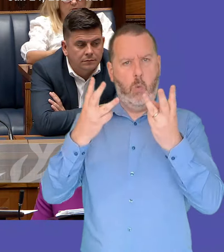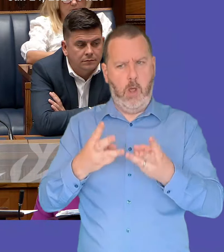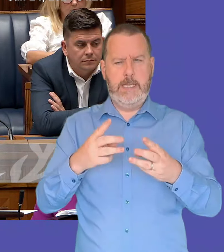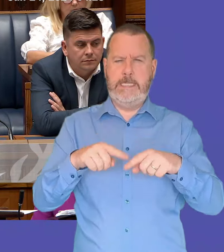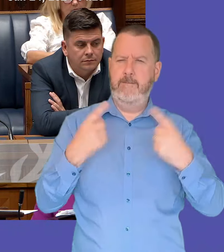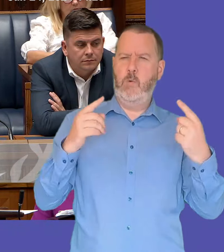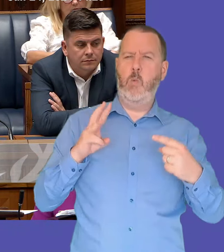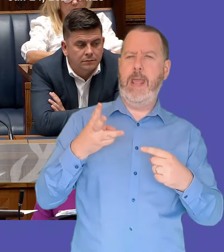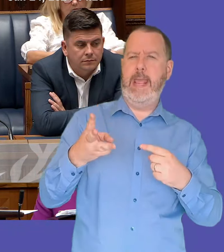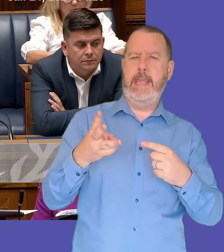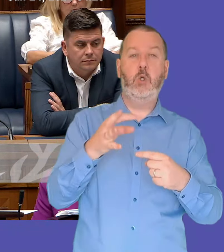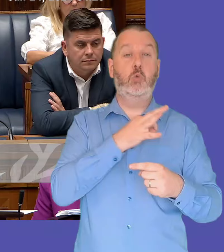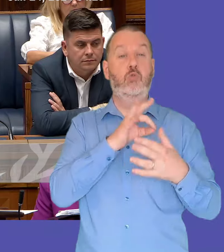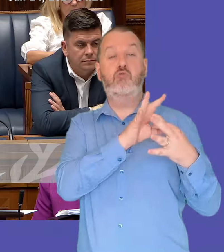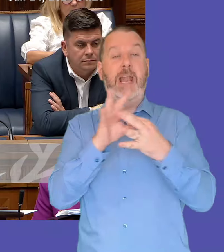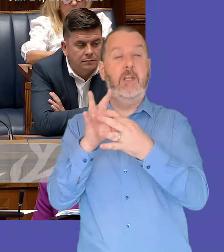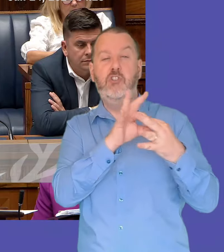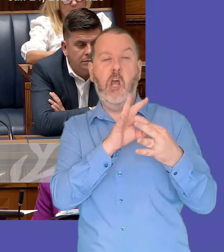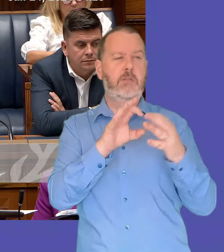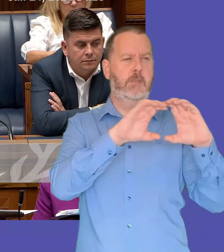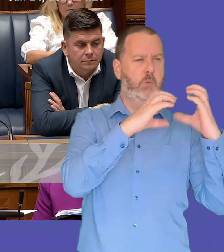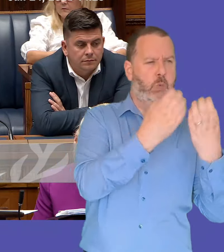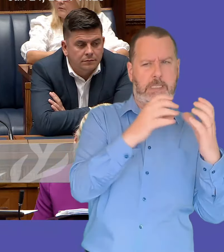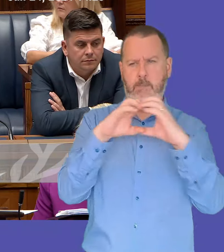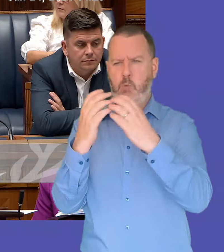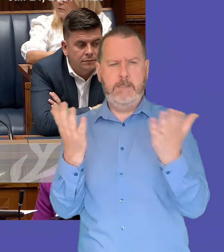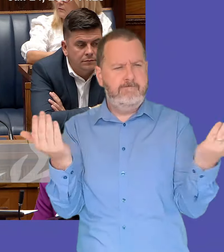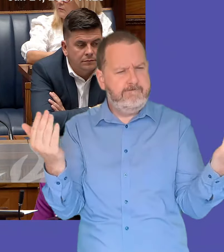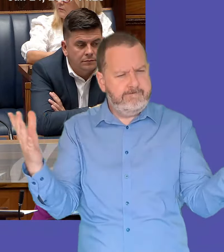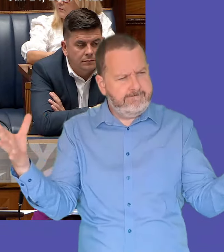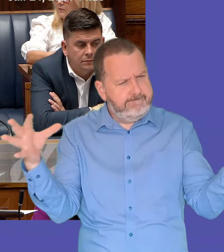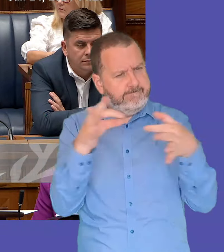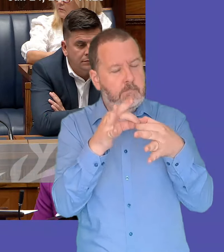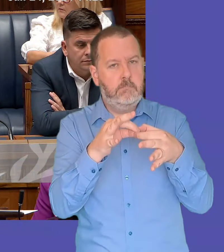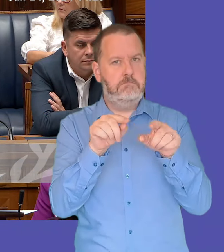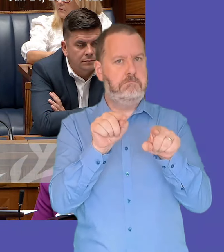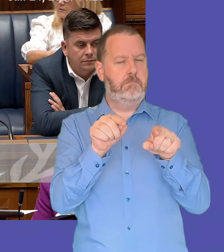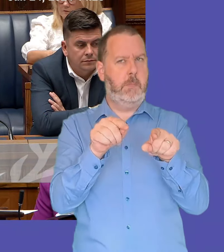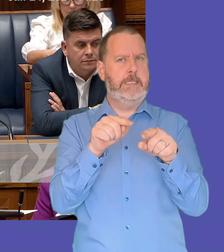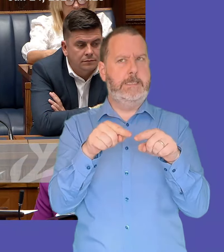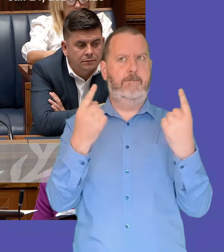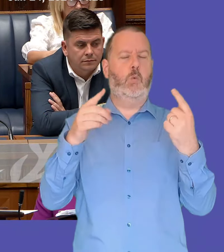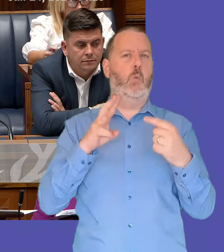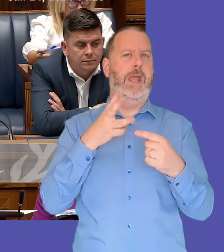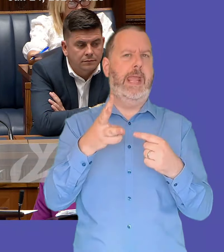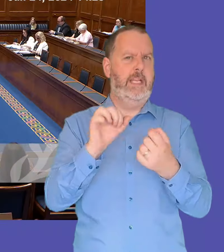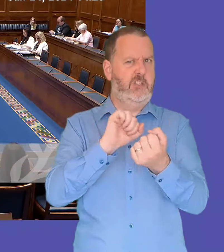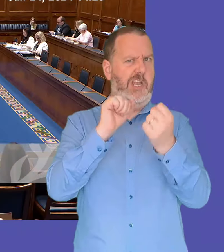relations um and what that will look what that will look like to build all progress to date